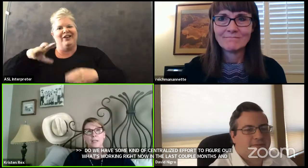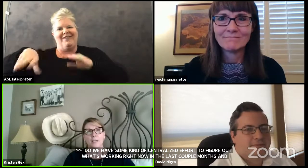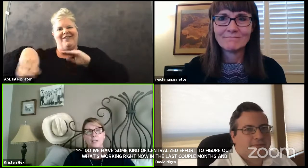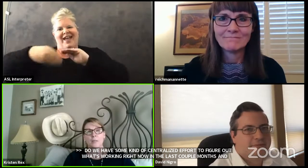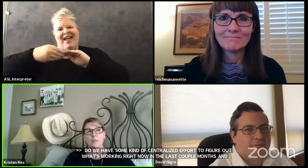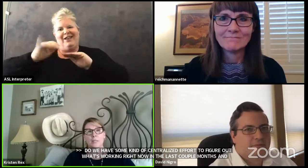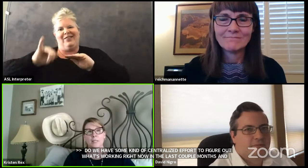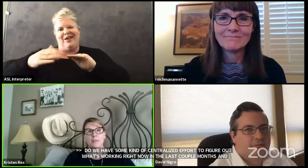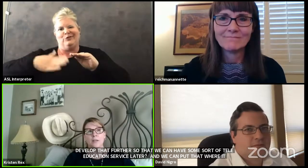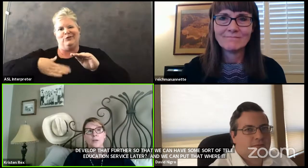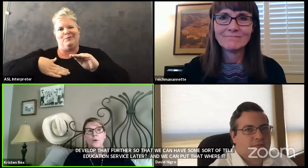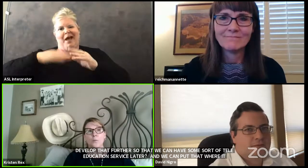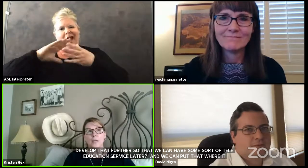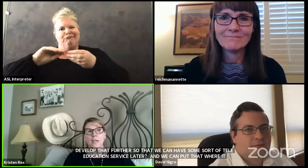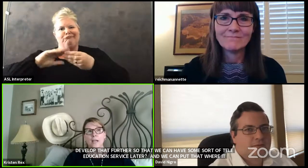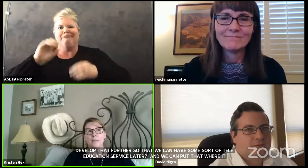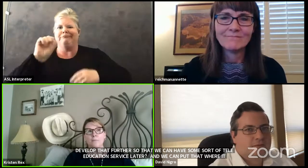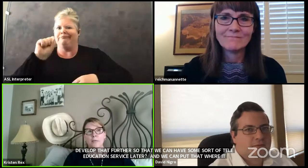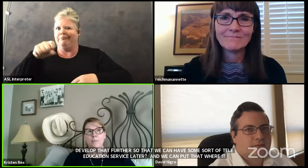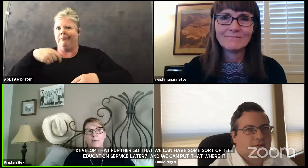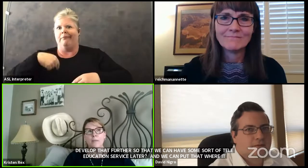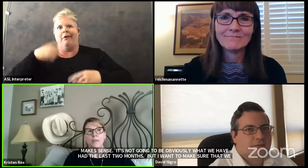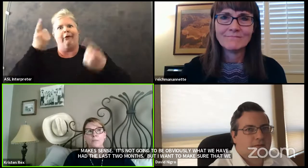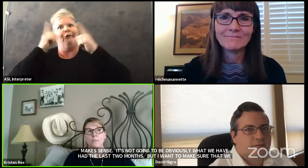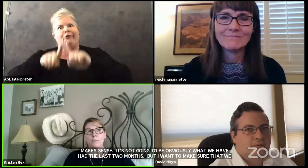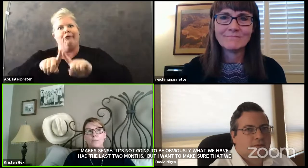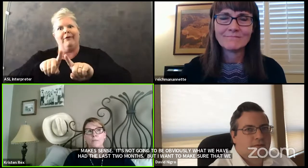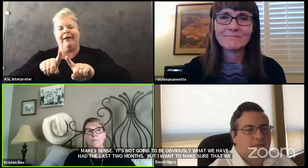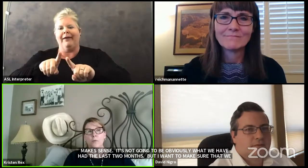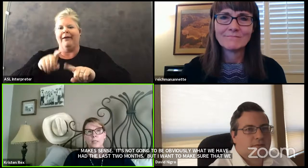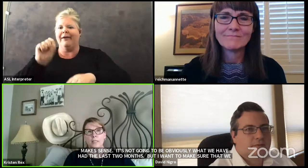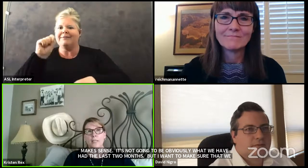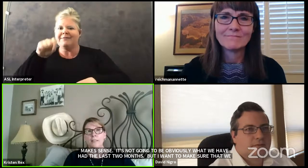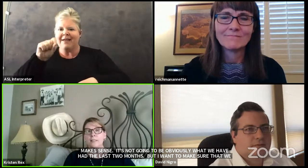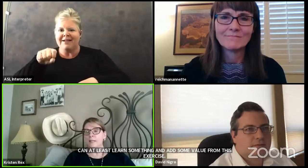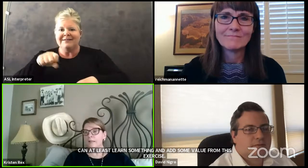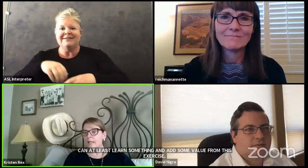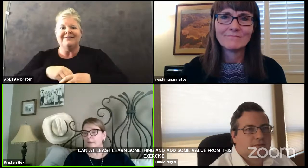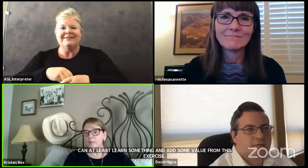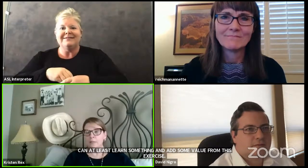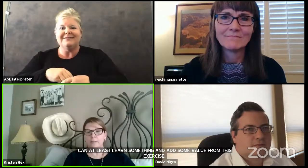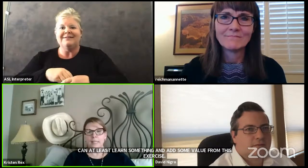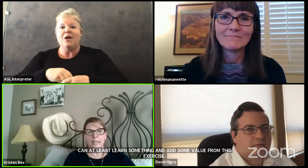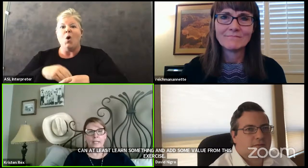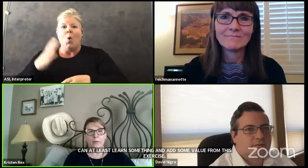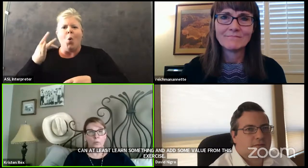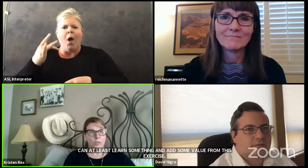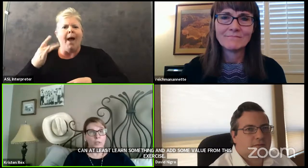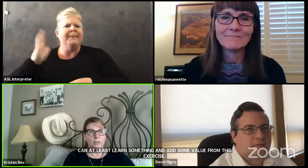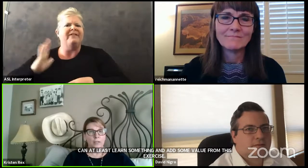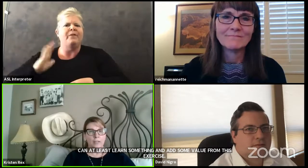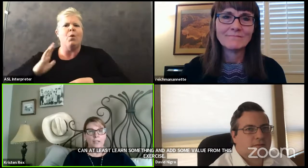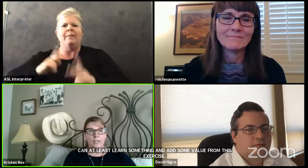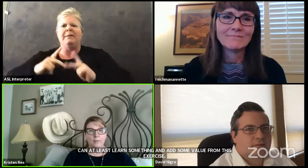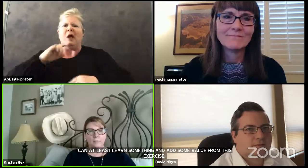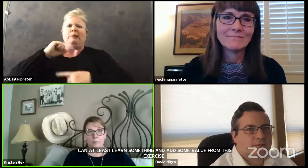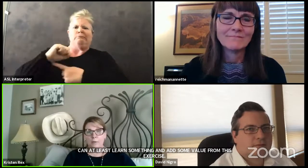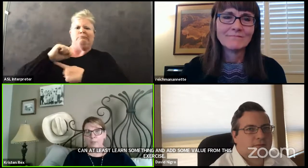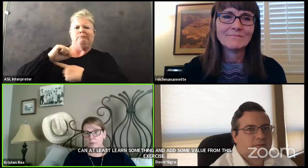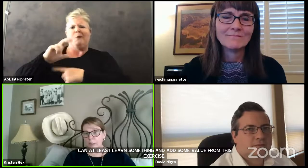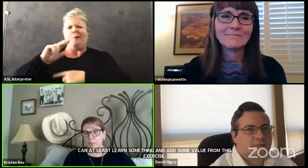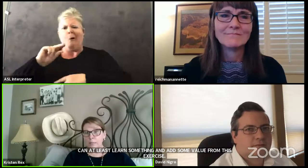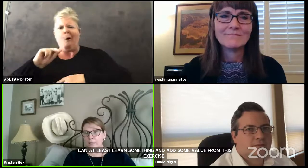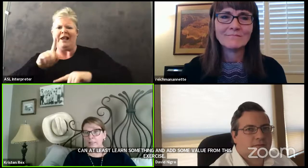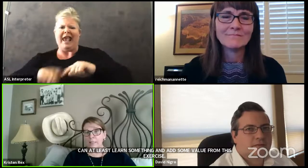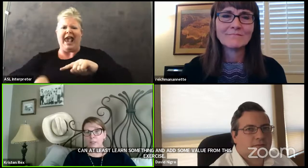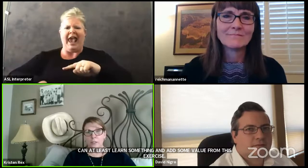I agree a hundred percent. We had people that avoided and said it absolutely cannot work when